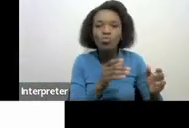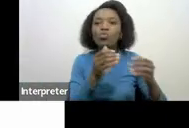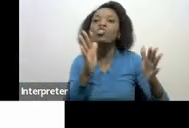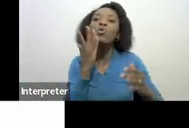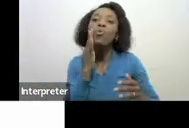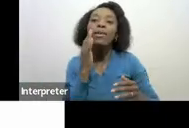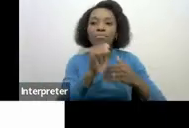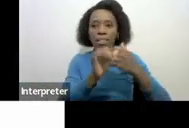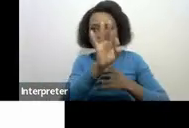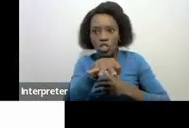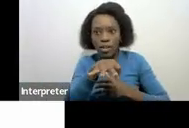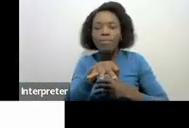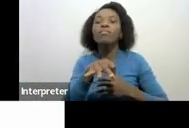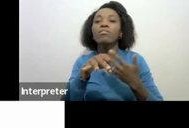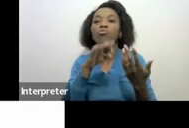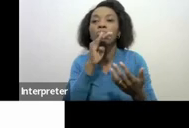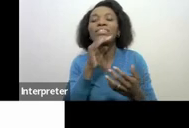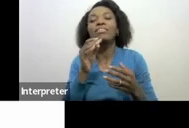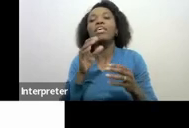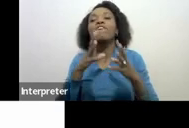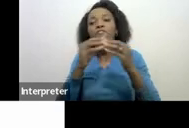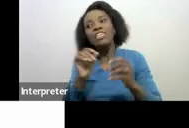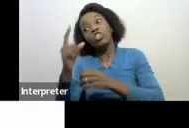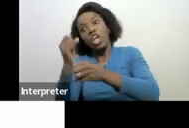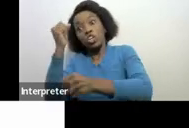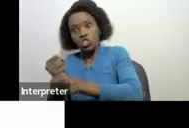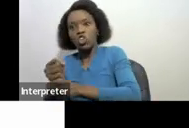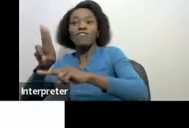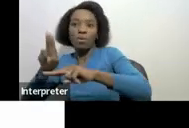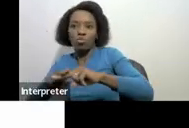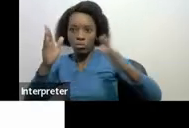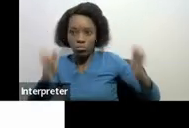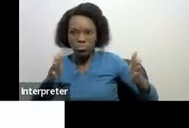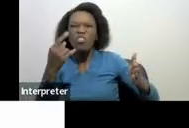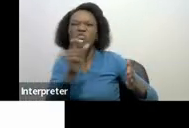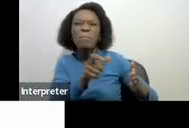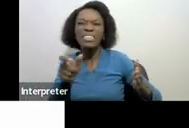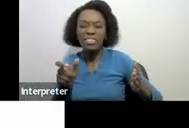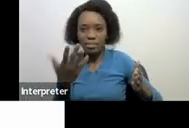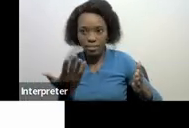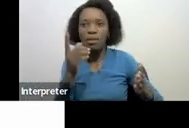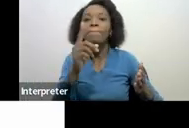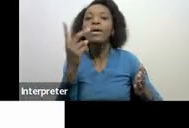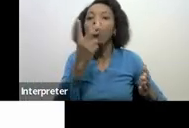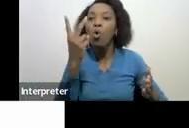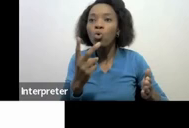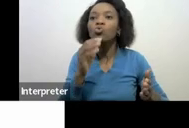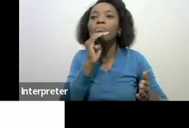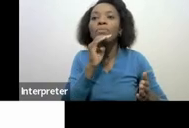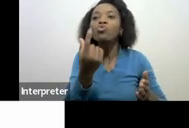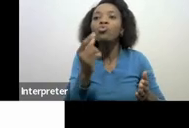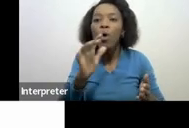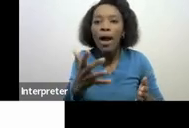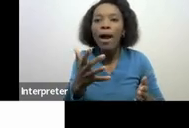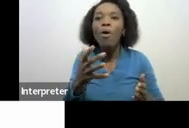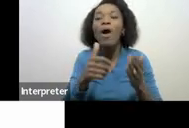28th or 29th February each and every year for individuals and then also less exemptions which are tax-free